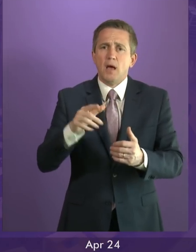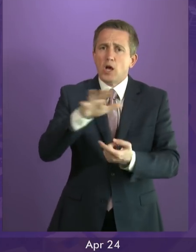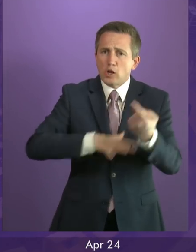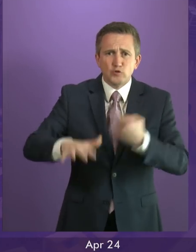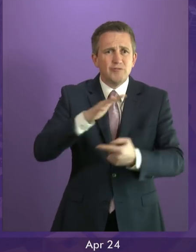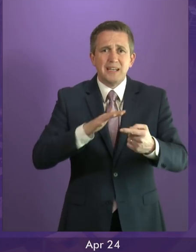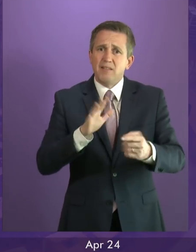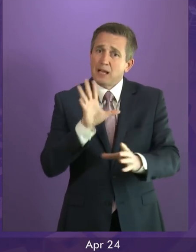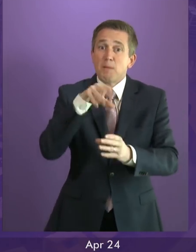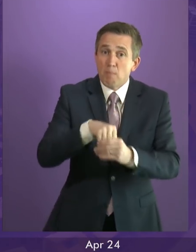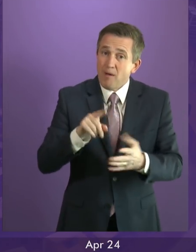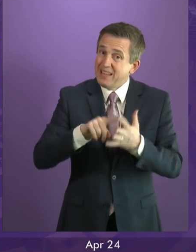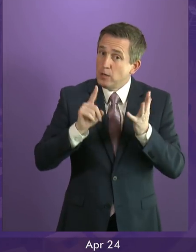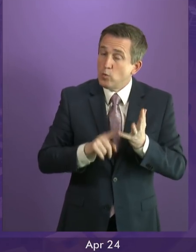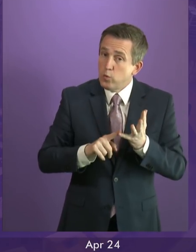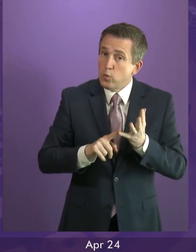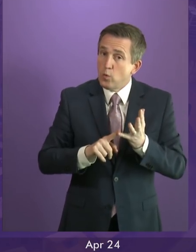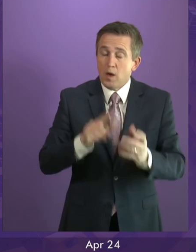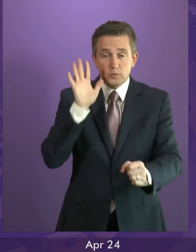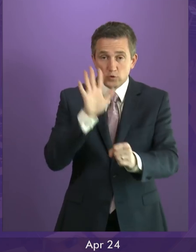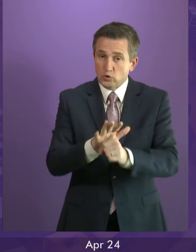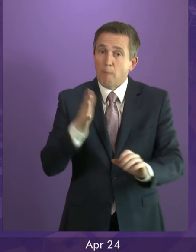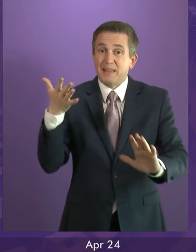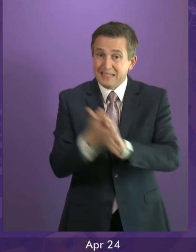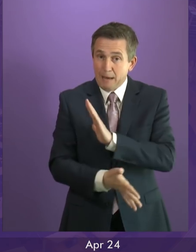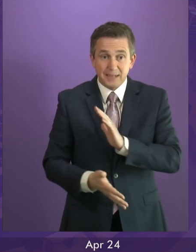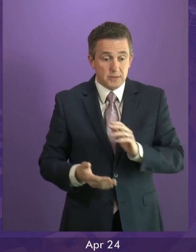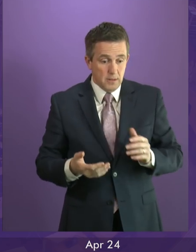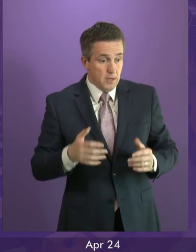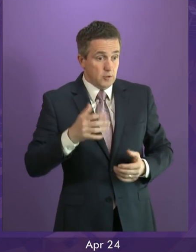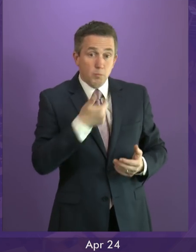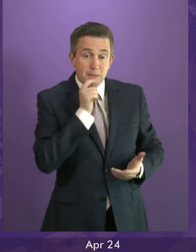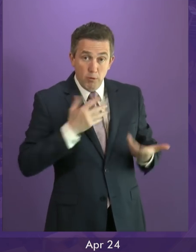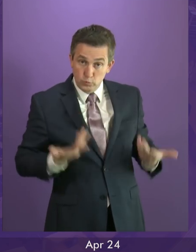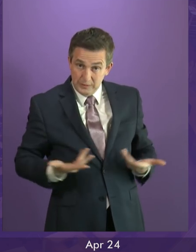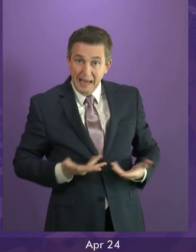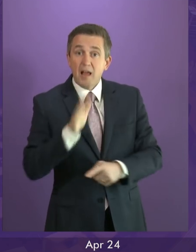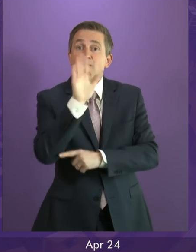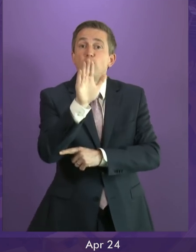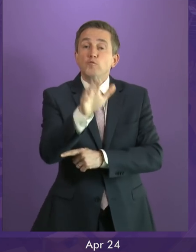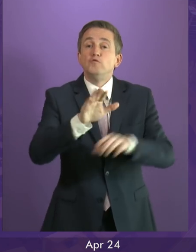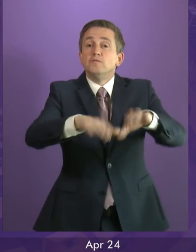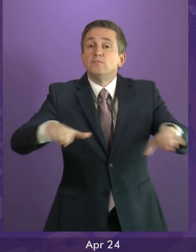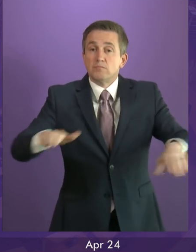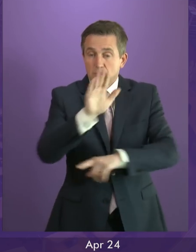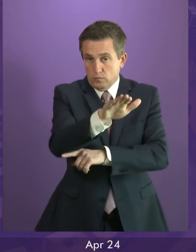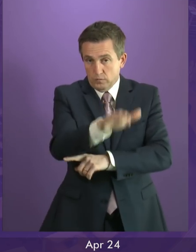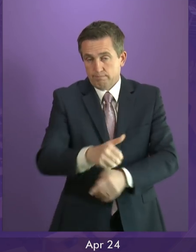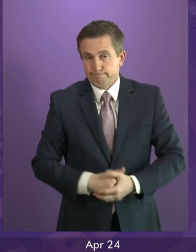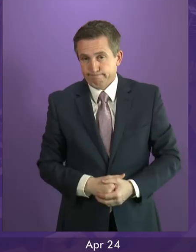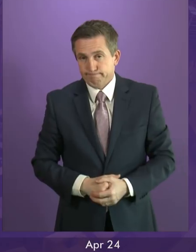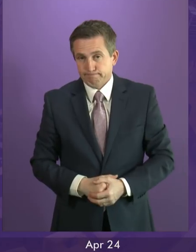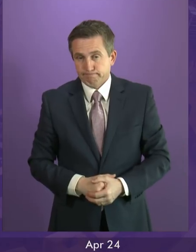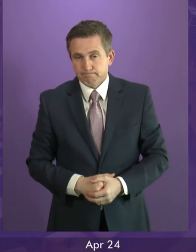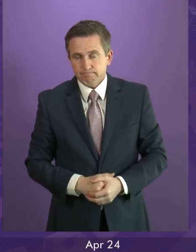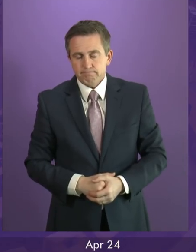full part in the EU and stop the damage to this and future generations that Brexit will undoubtedly do. Adam Tompkins, followed